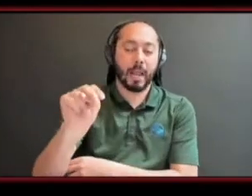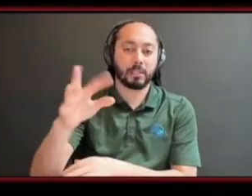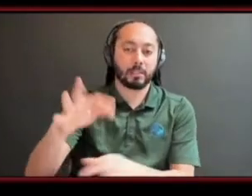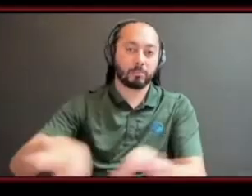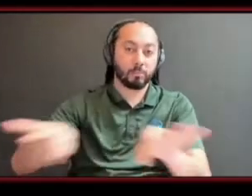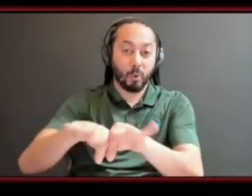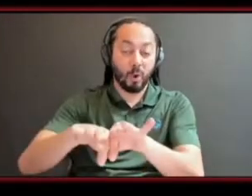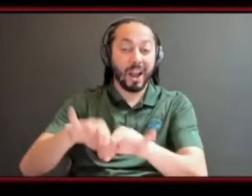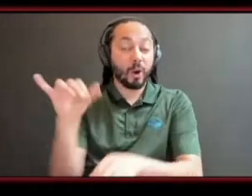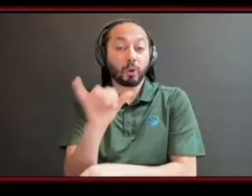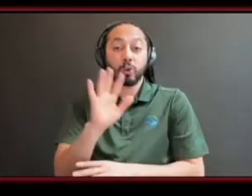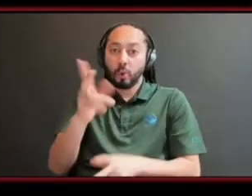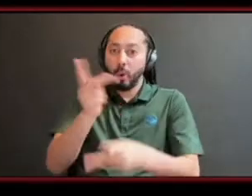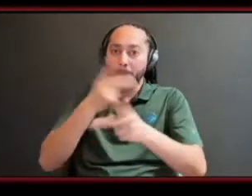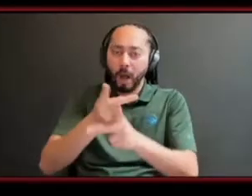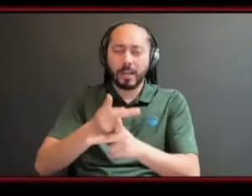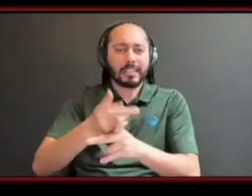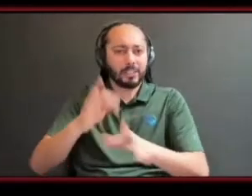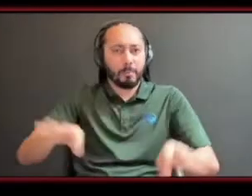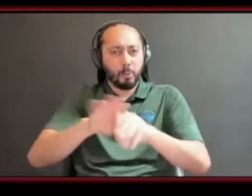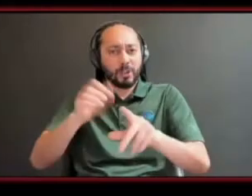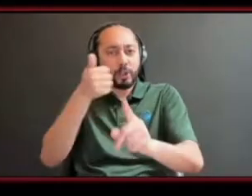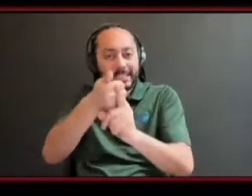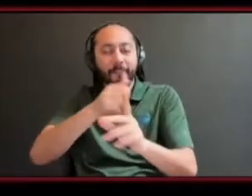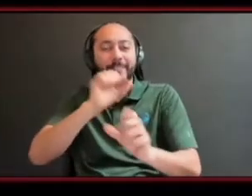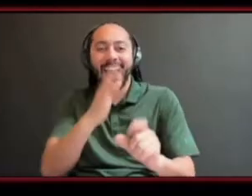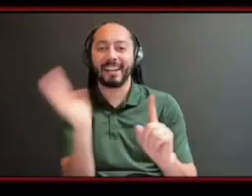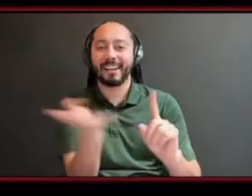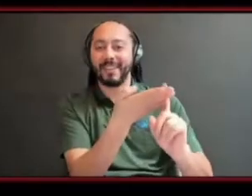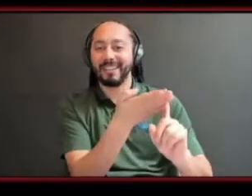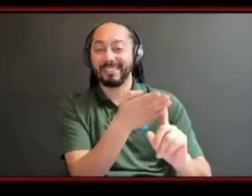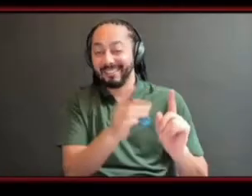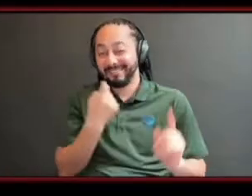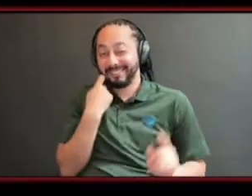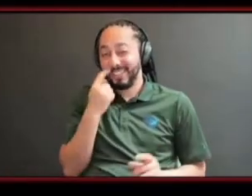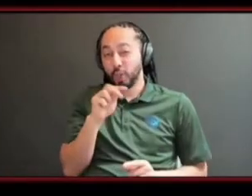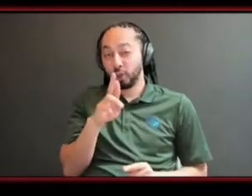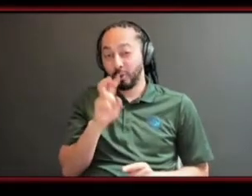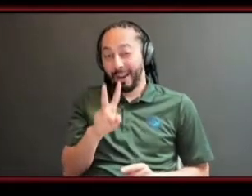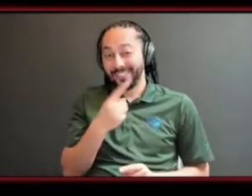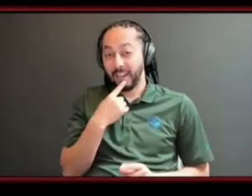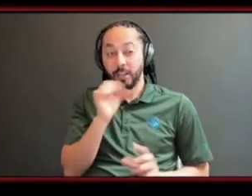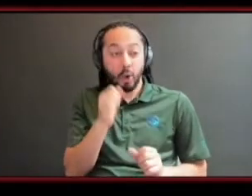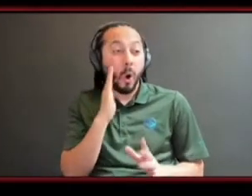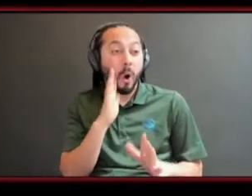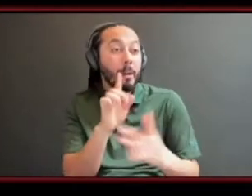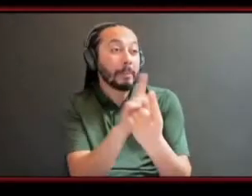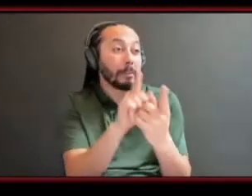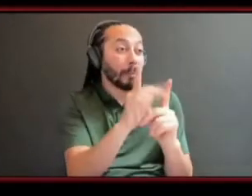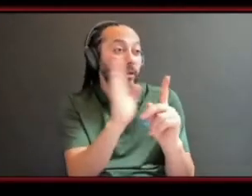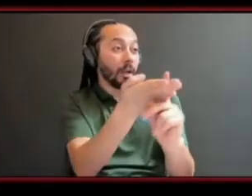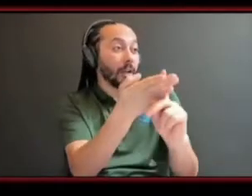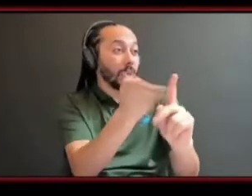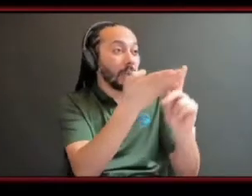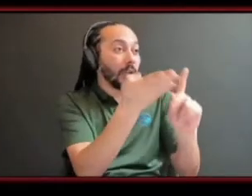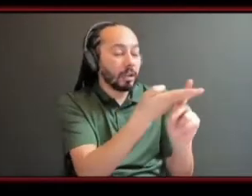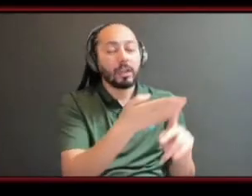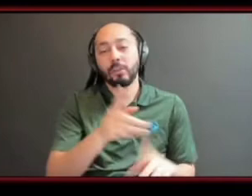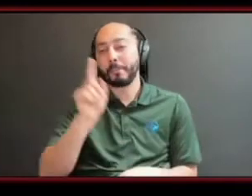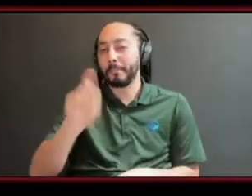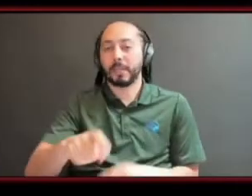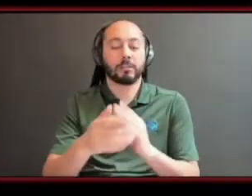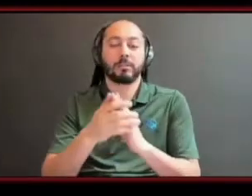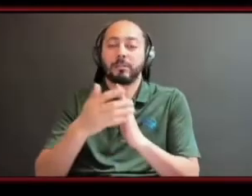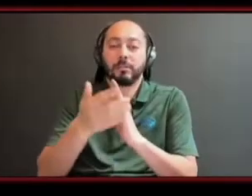product it's really only you up to you so business plan really helps you do that because everyone needs to hear it a little bit different from the financial side the style